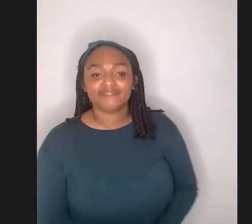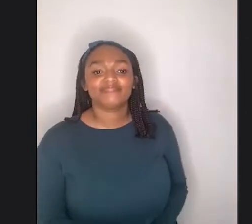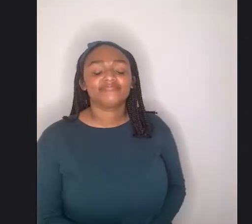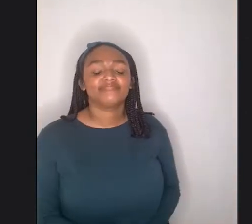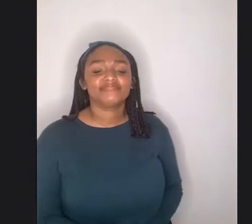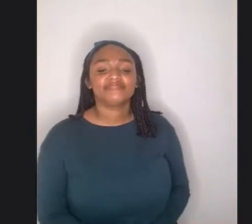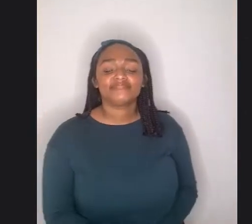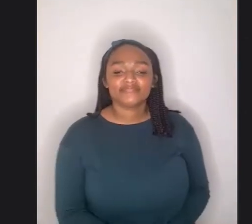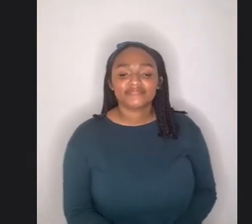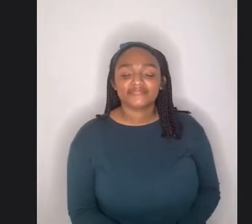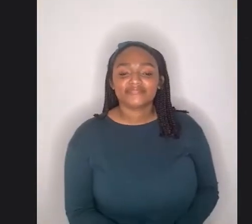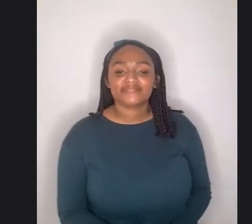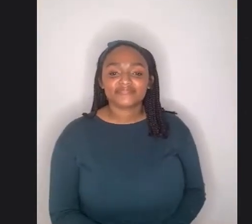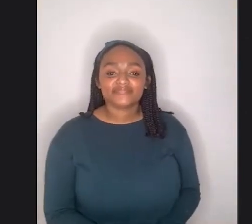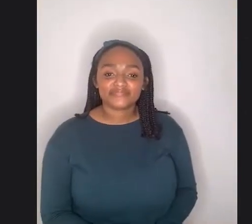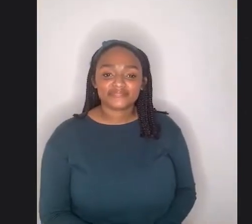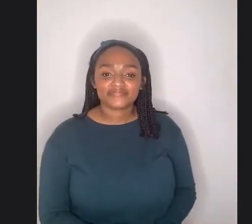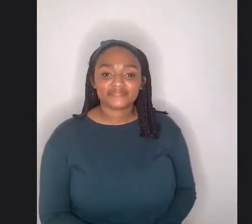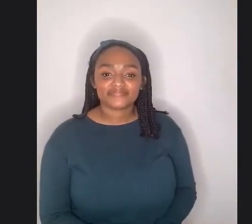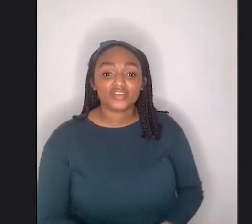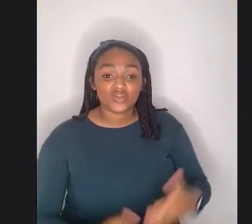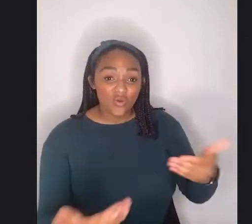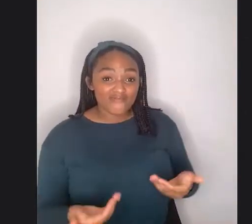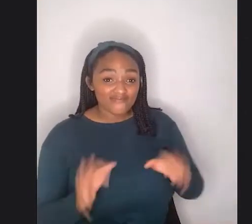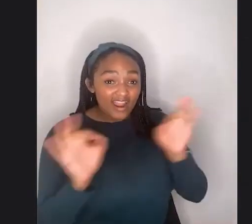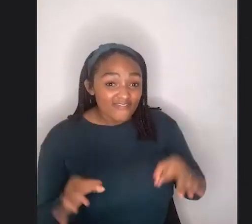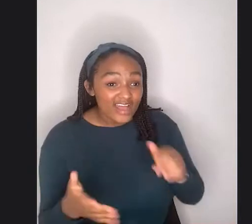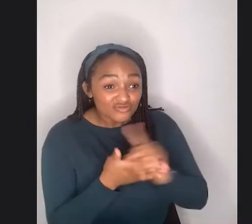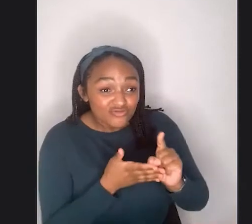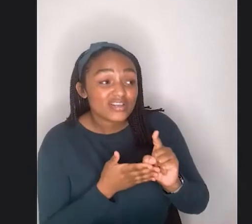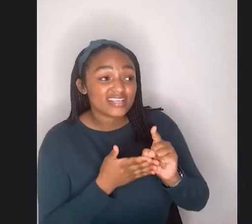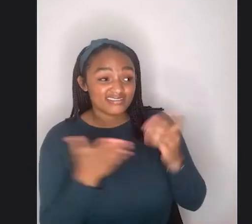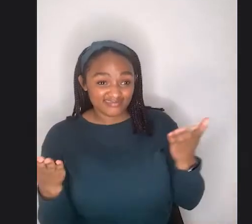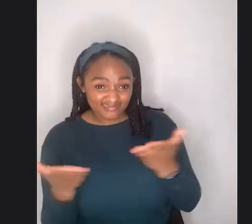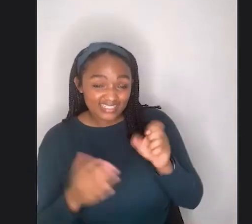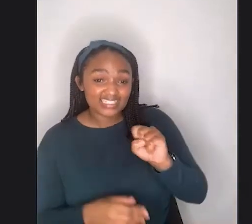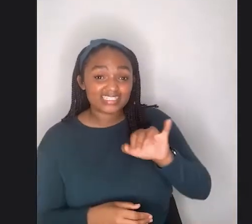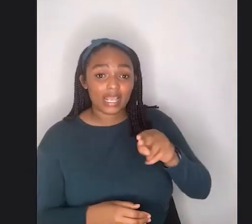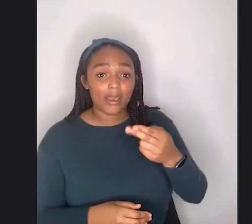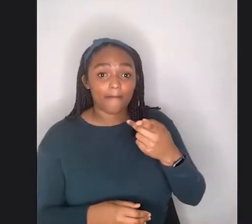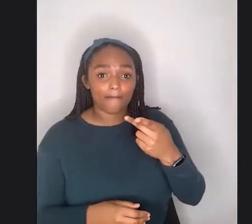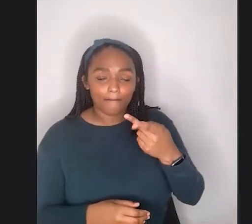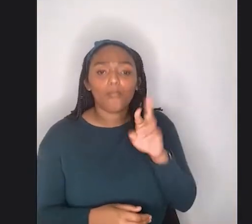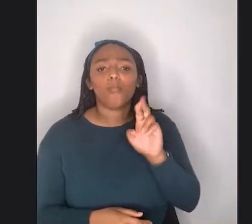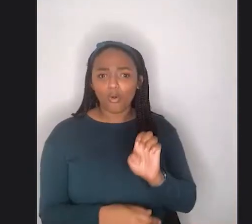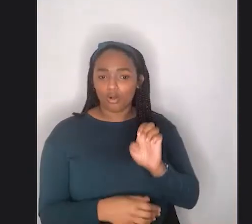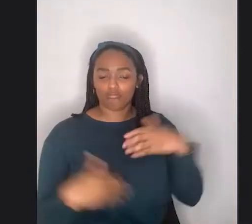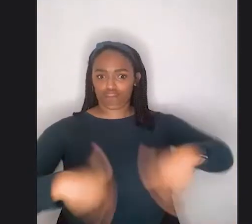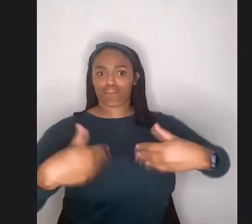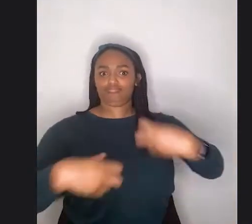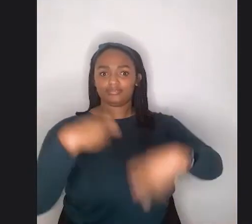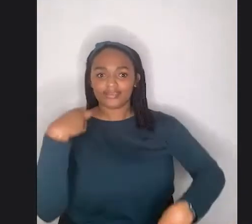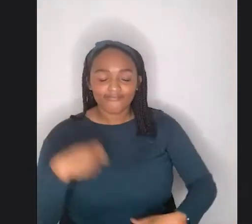there is no such thing as getting invited to fashion week in Singapore. Um, like, you know, that was, that was something I would have